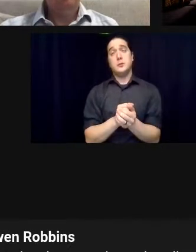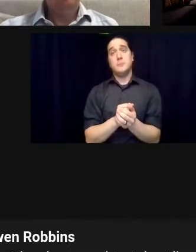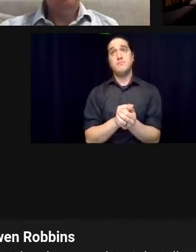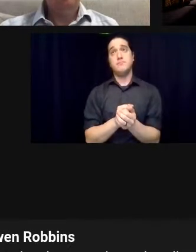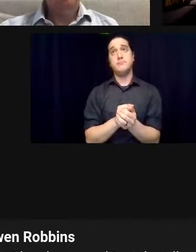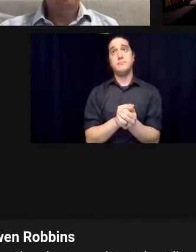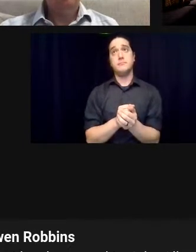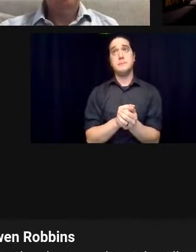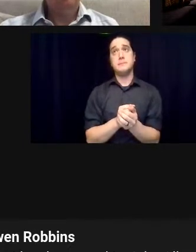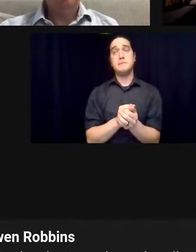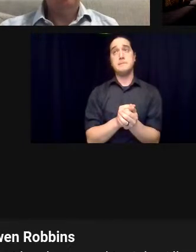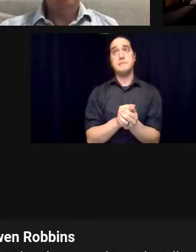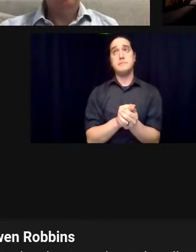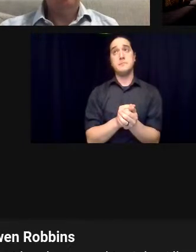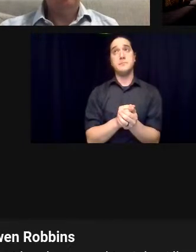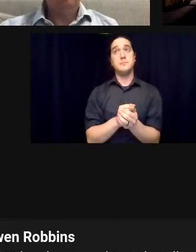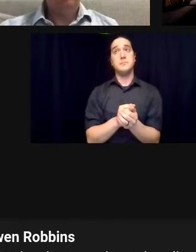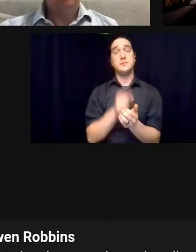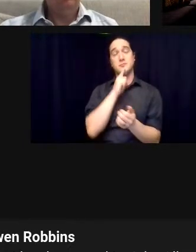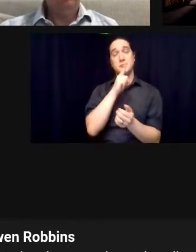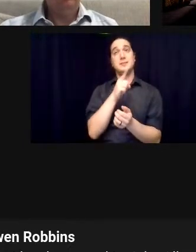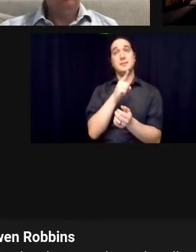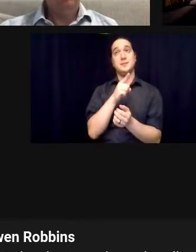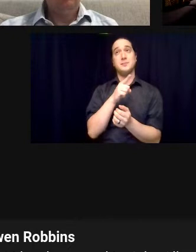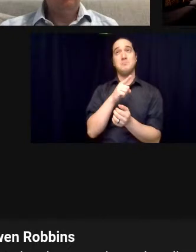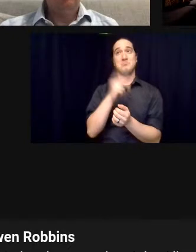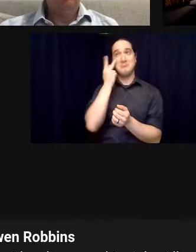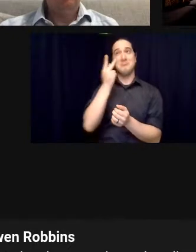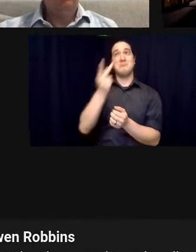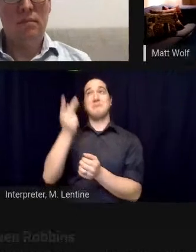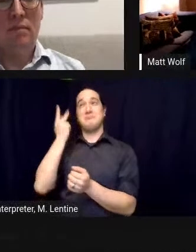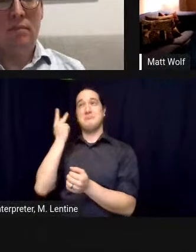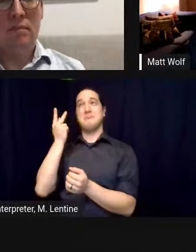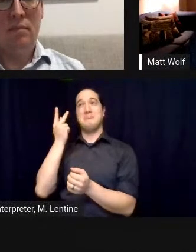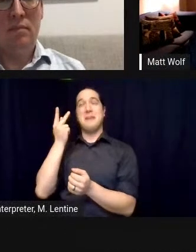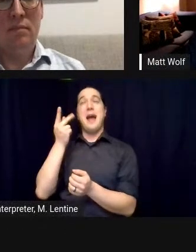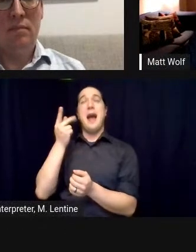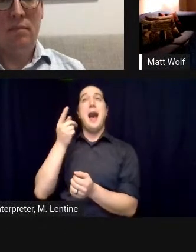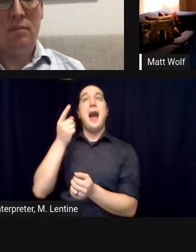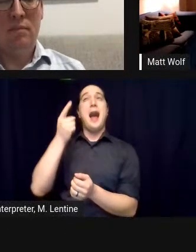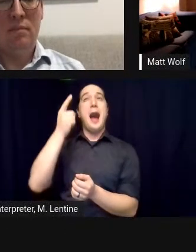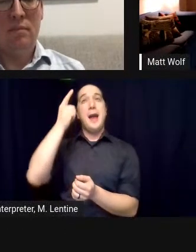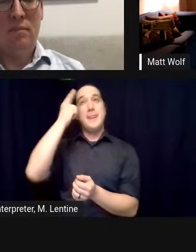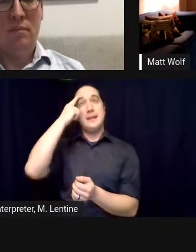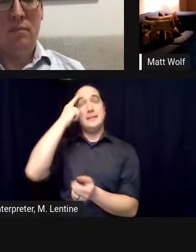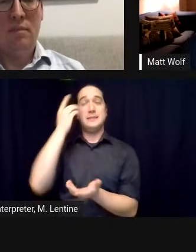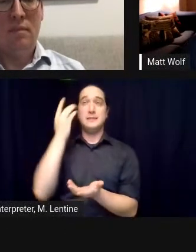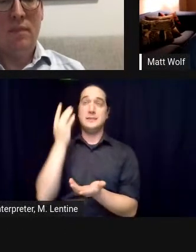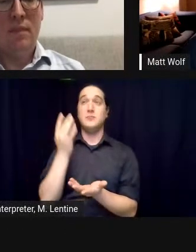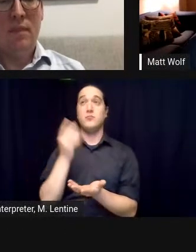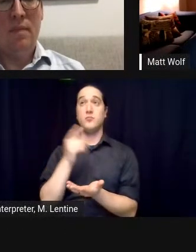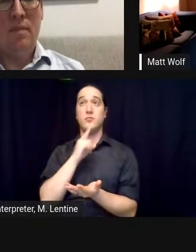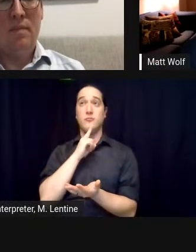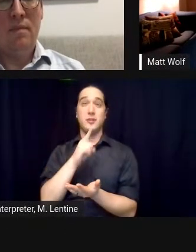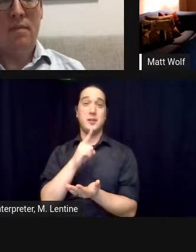pack into one tiny i think it's about the size of two football fields you know and we had such